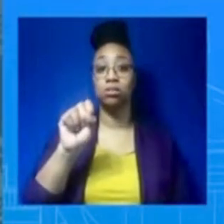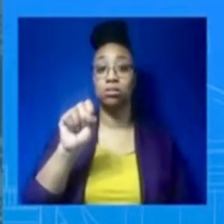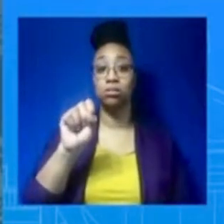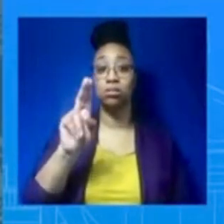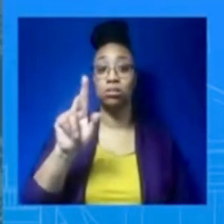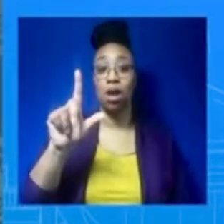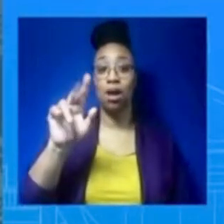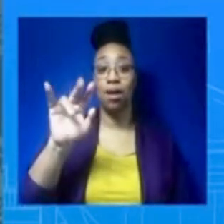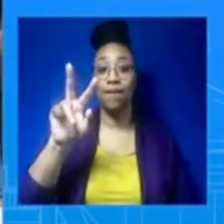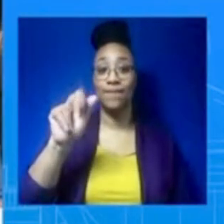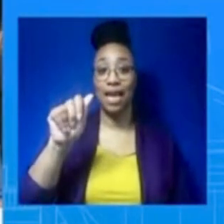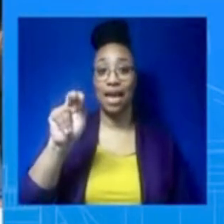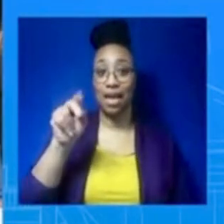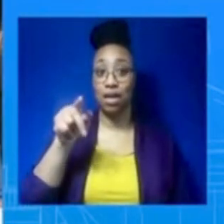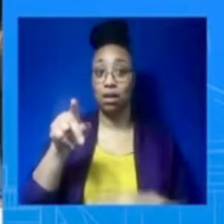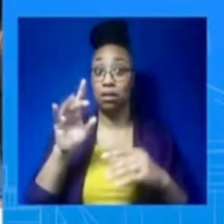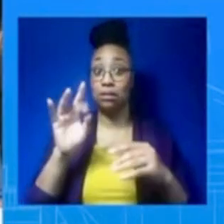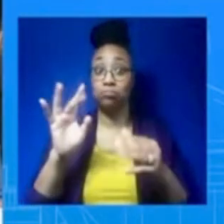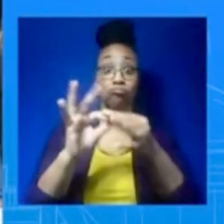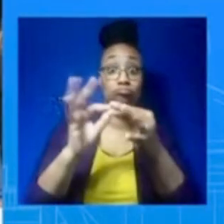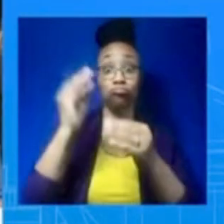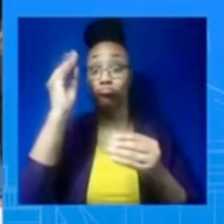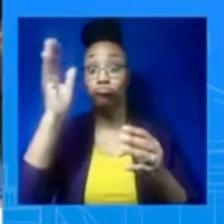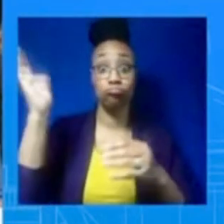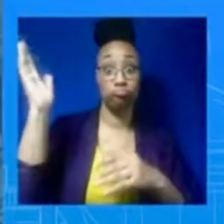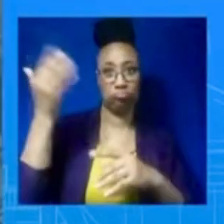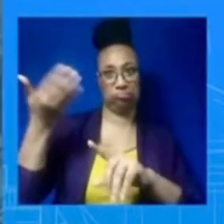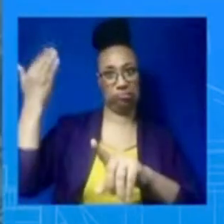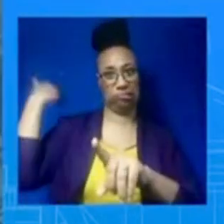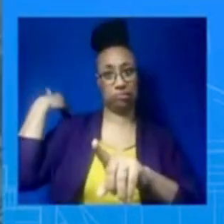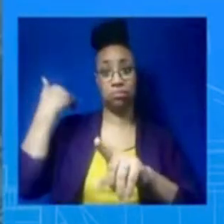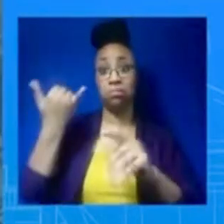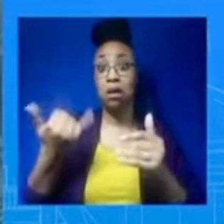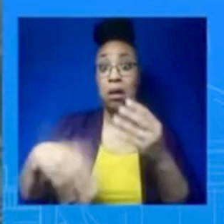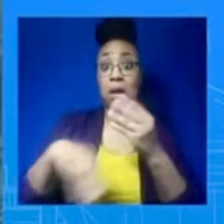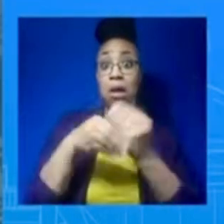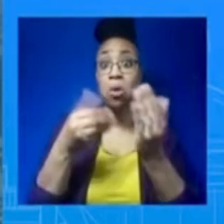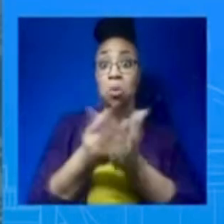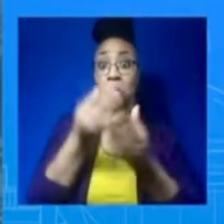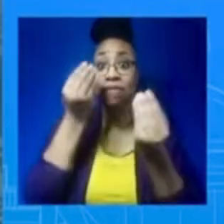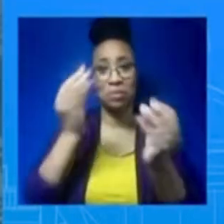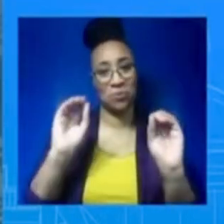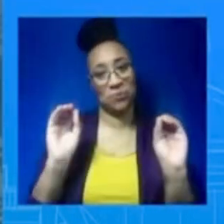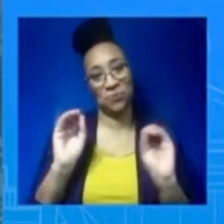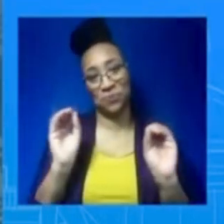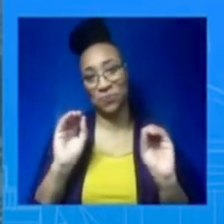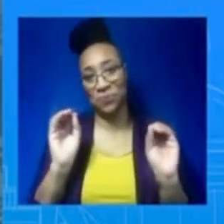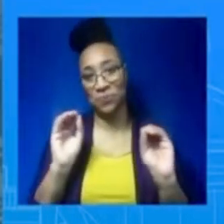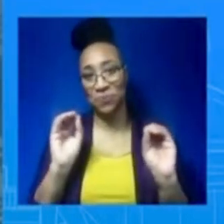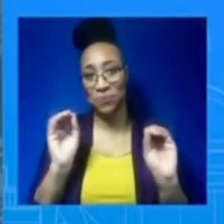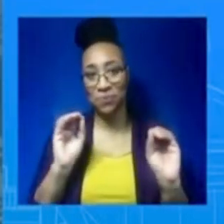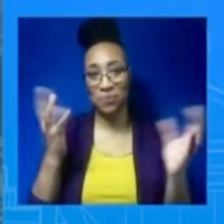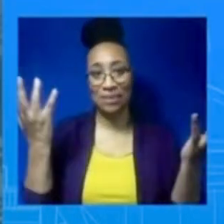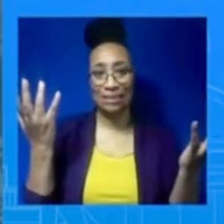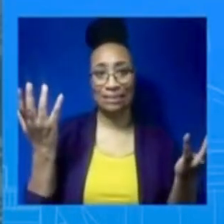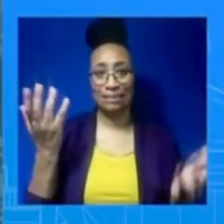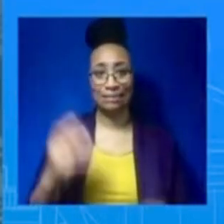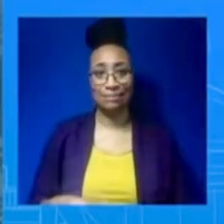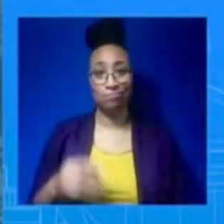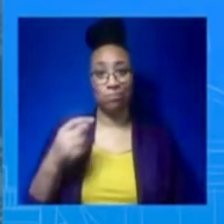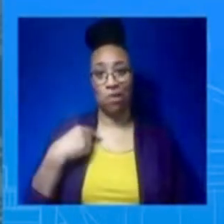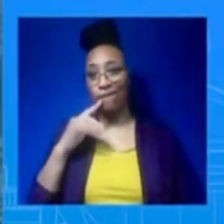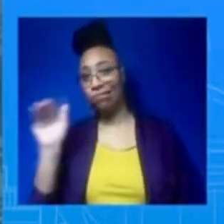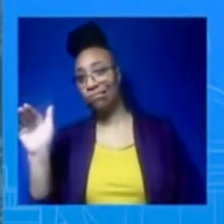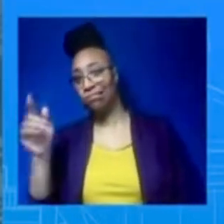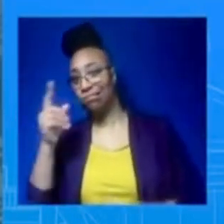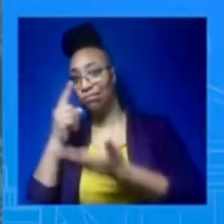share, we certainly will provide it. you have to get an update on for next week? I would have to, I would have to honestly speak to Jake Sullivan, the National Security Council team.